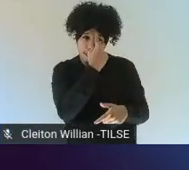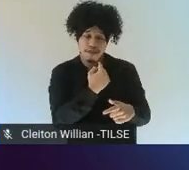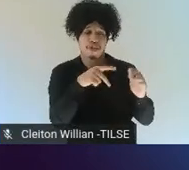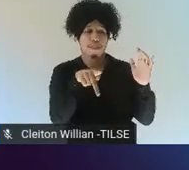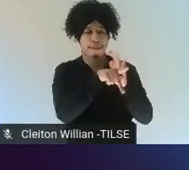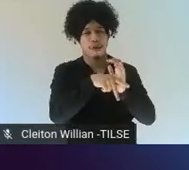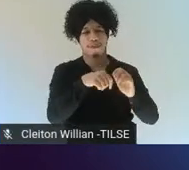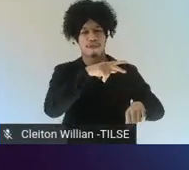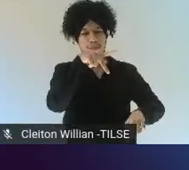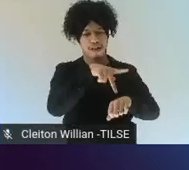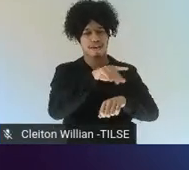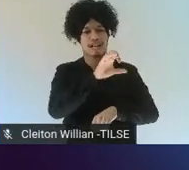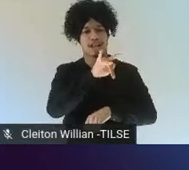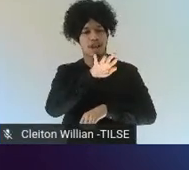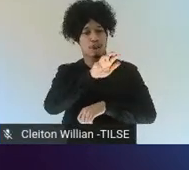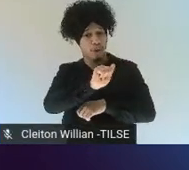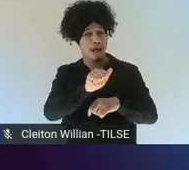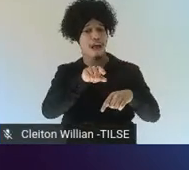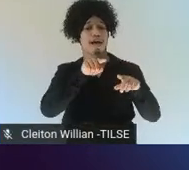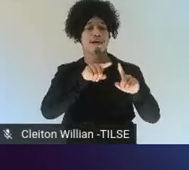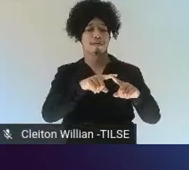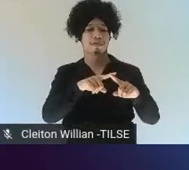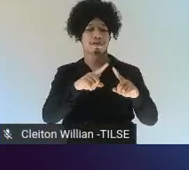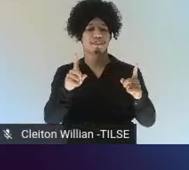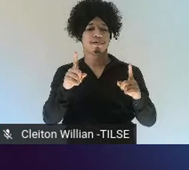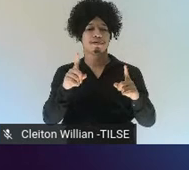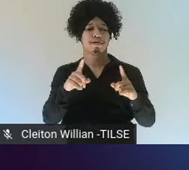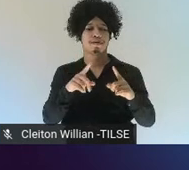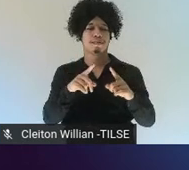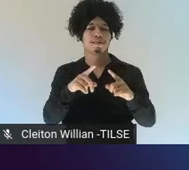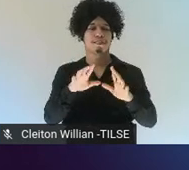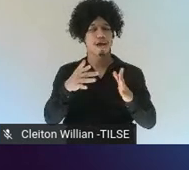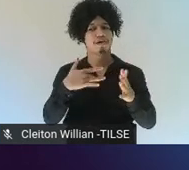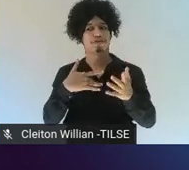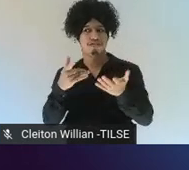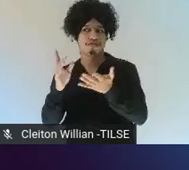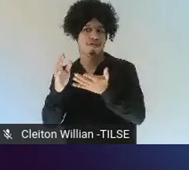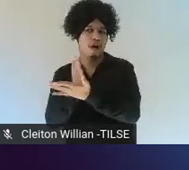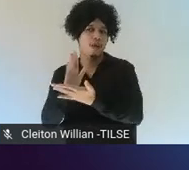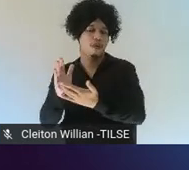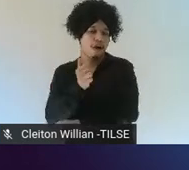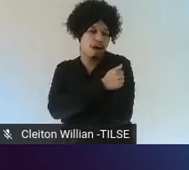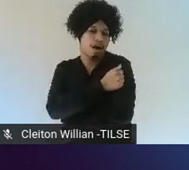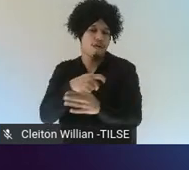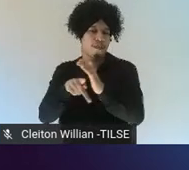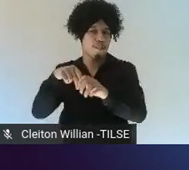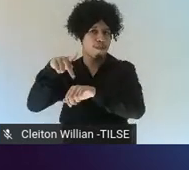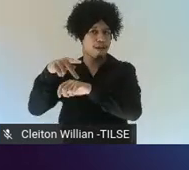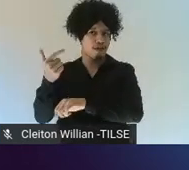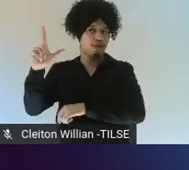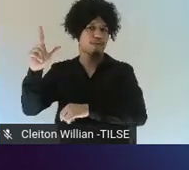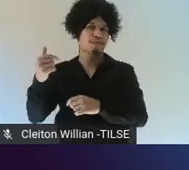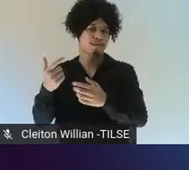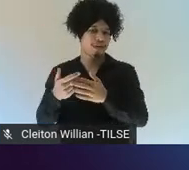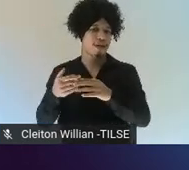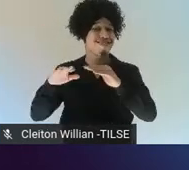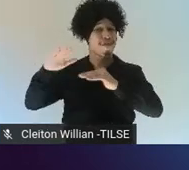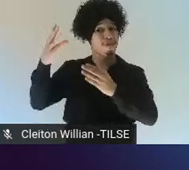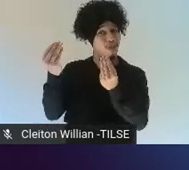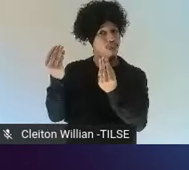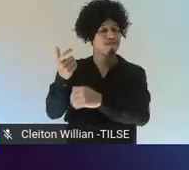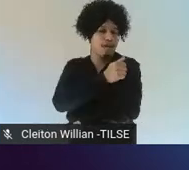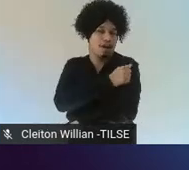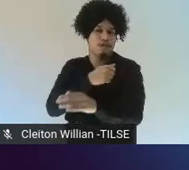more than at the Chinese University, as far as I could tell. So, a higher level of international students. That means that